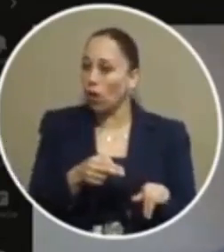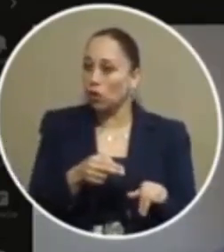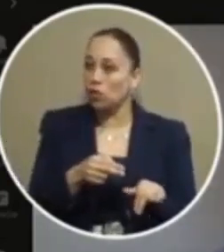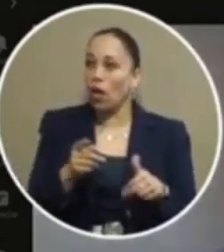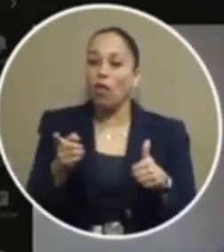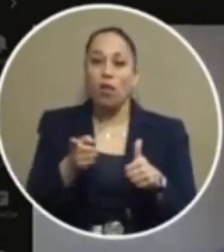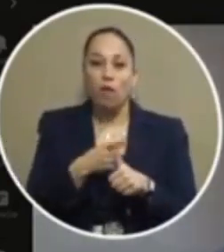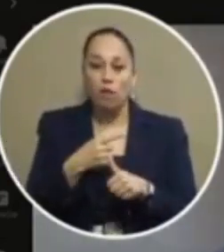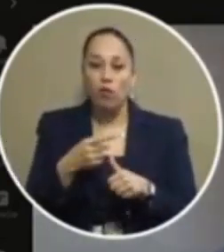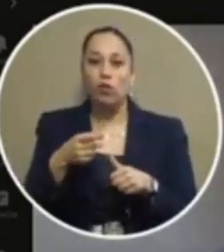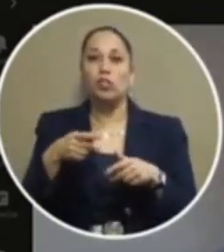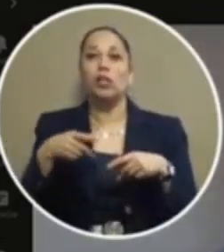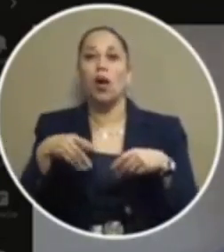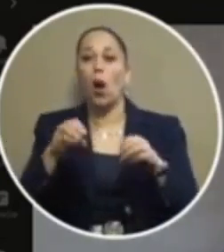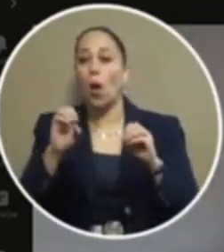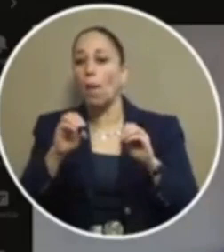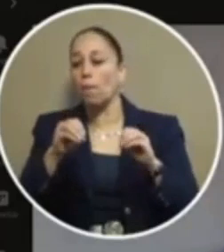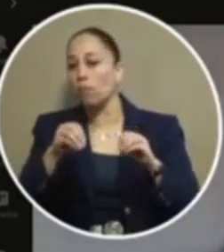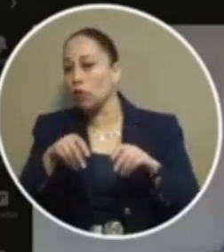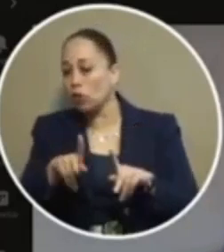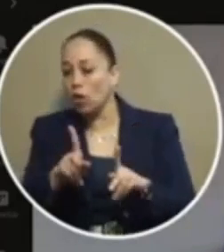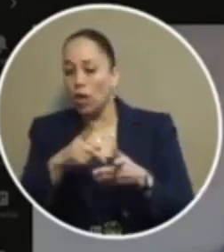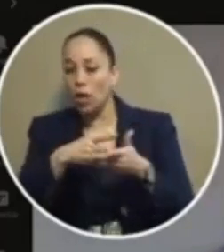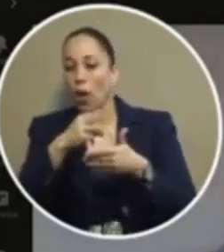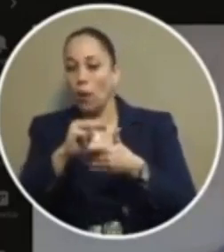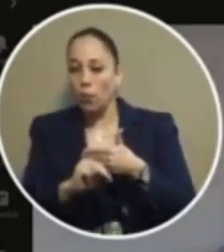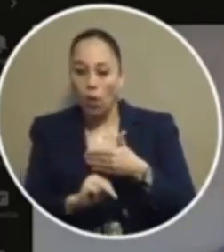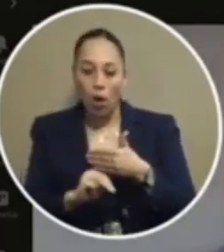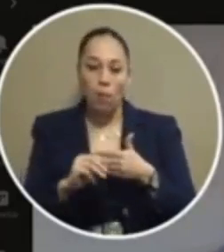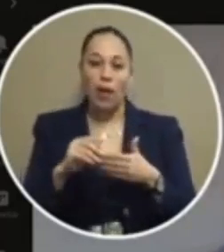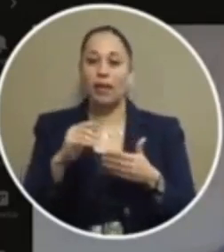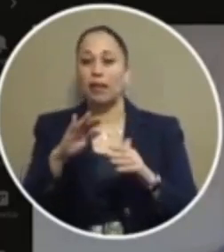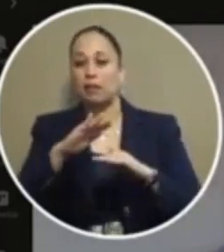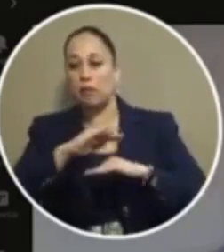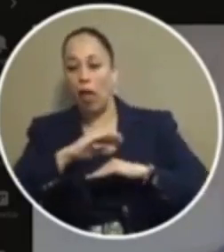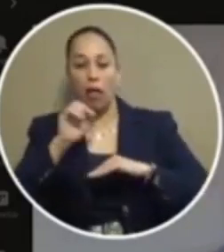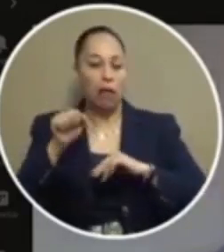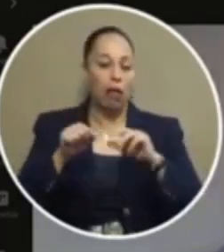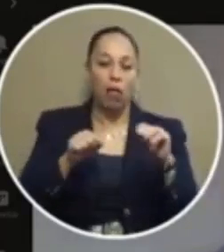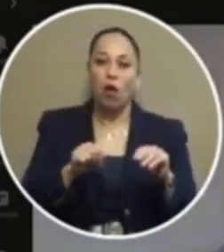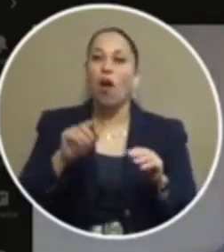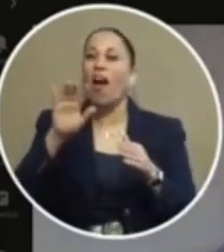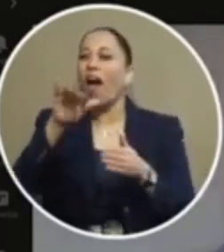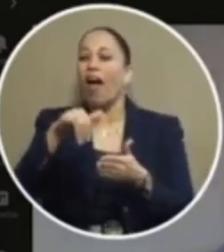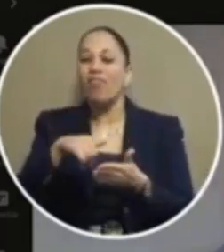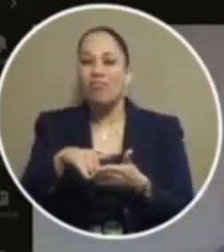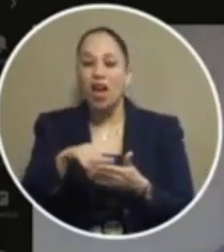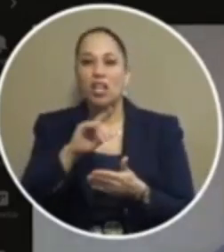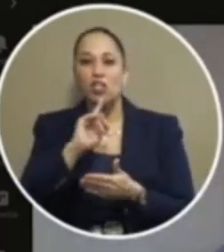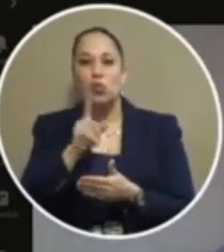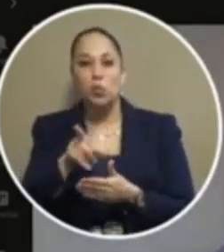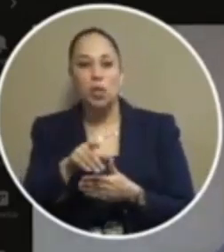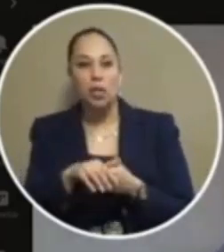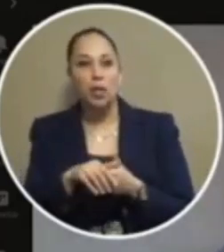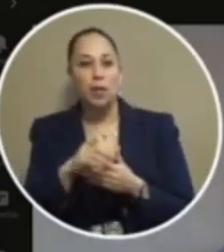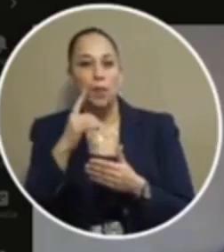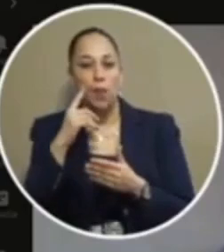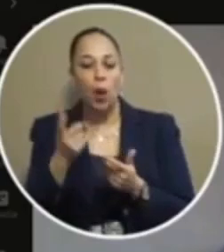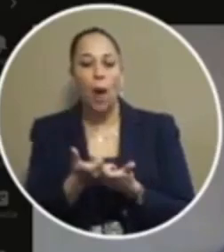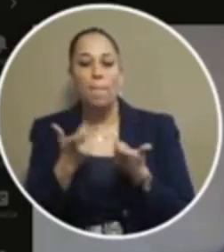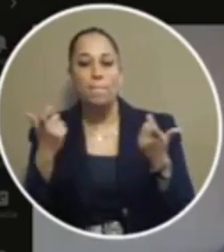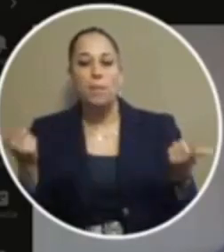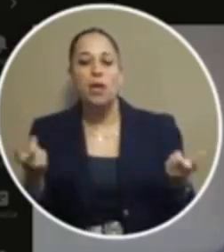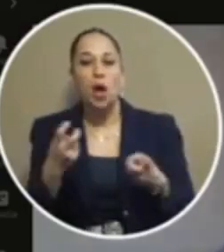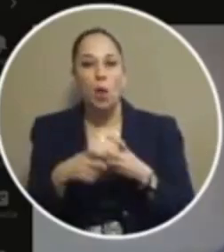the first chance program was on here when our own city attorney was not aware of it um it just it really points to a larger issue